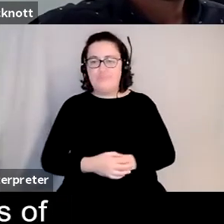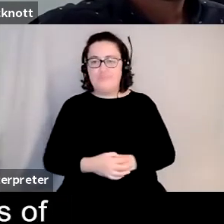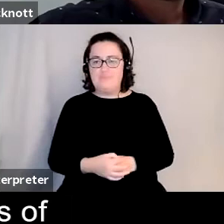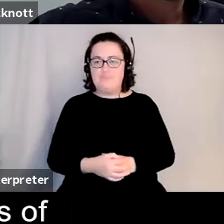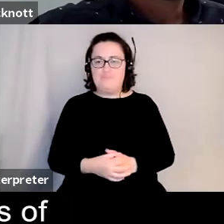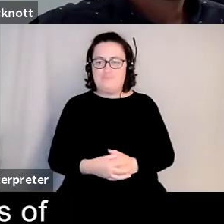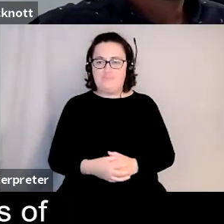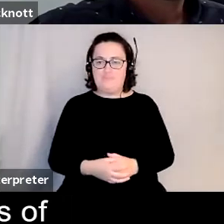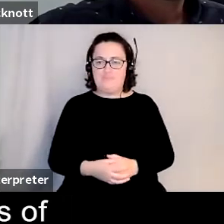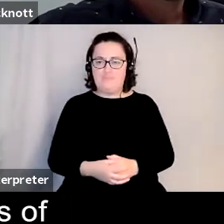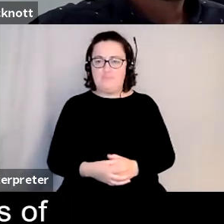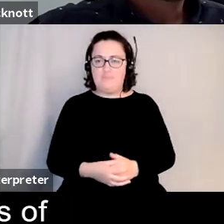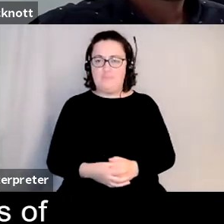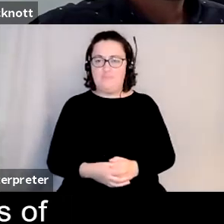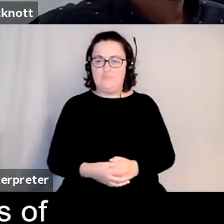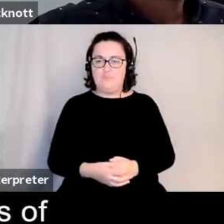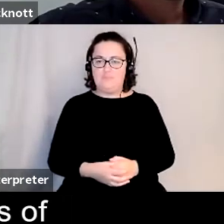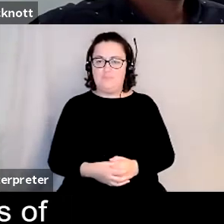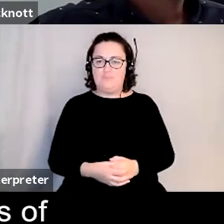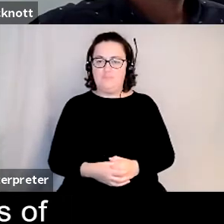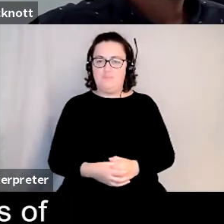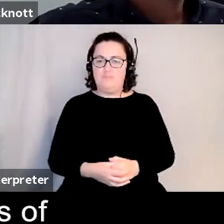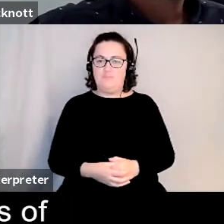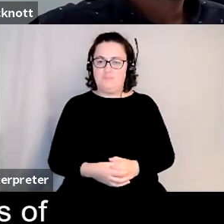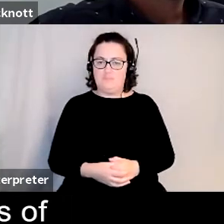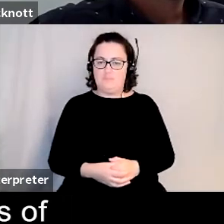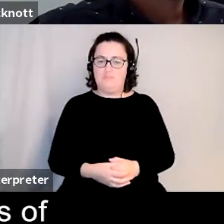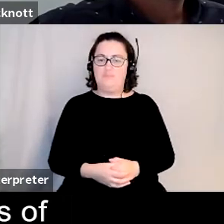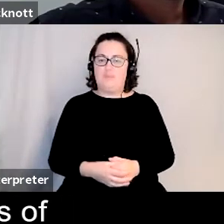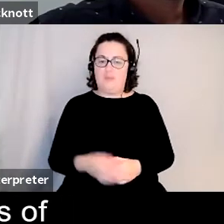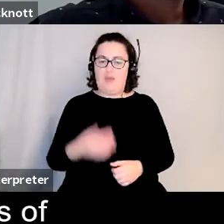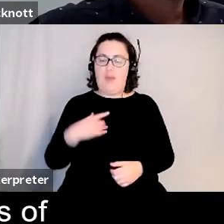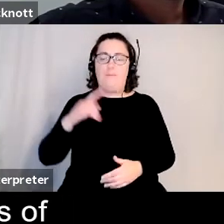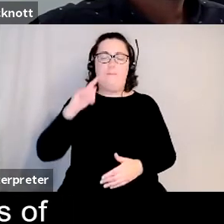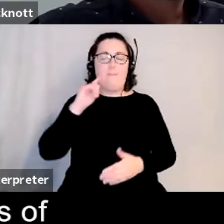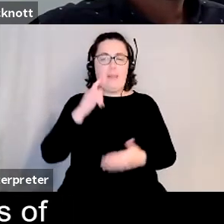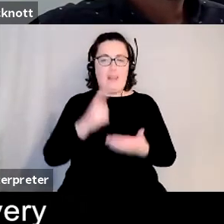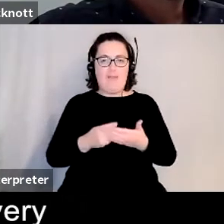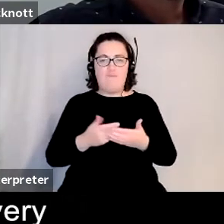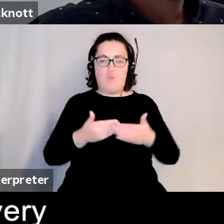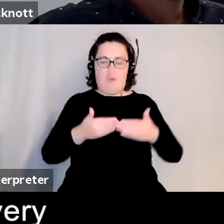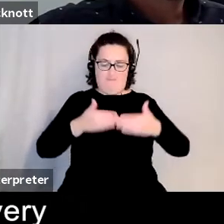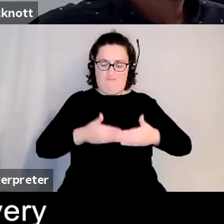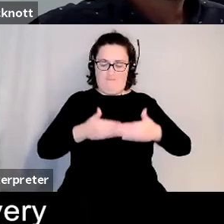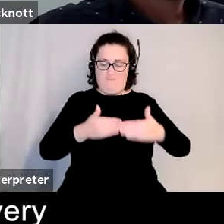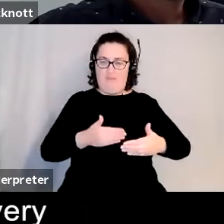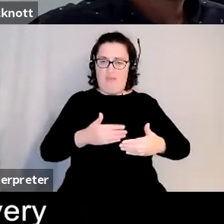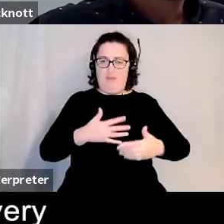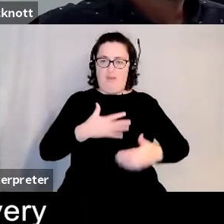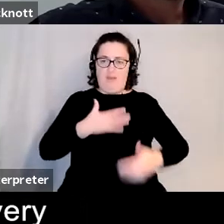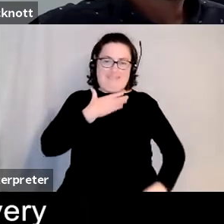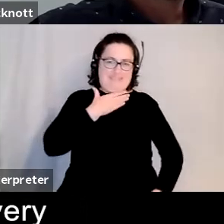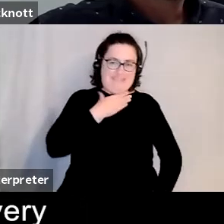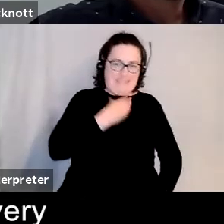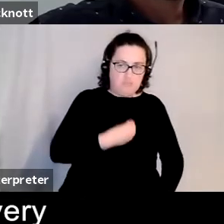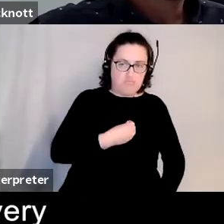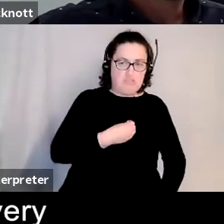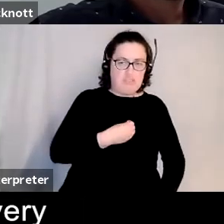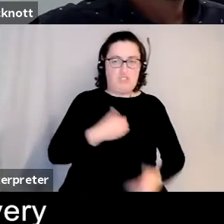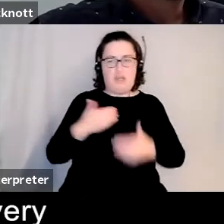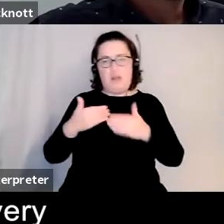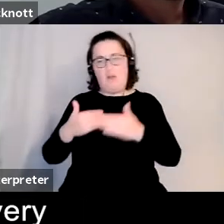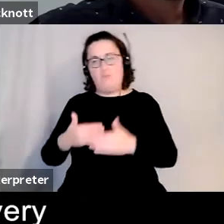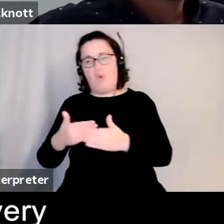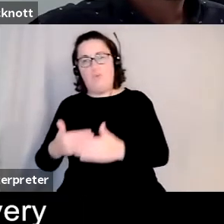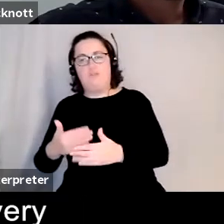i i do believe there are moments of desperation and there are moments of contentment but i agree it's very much a